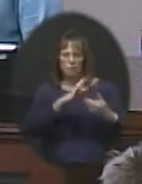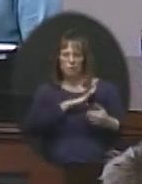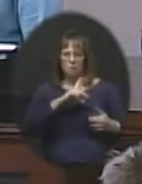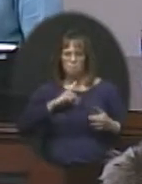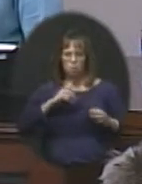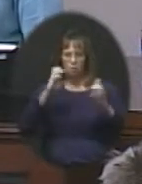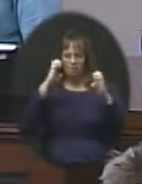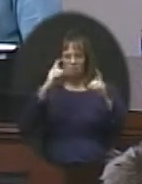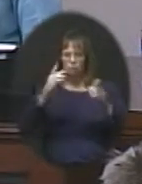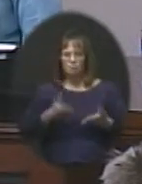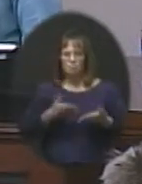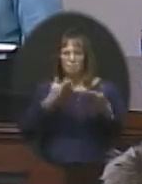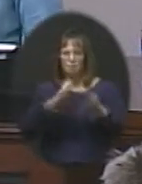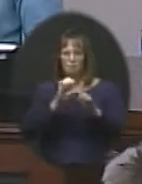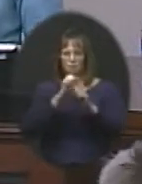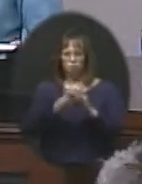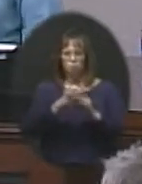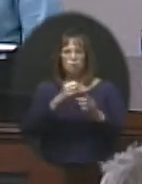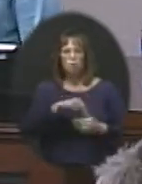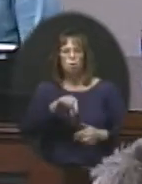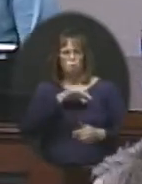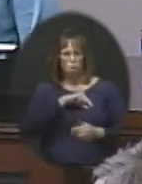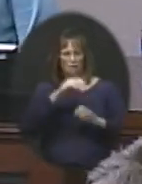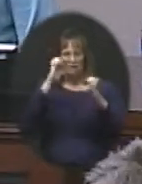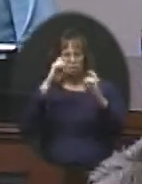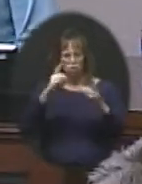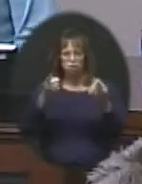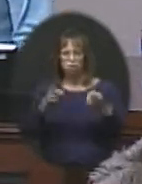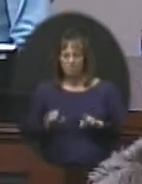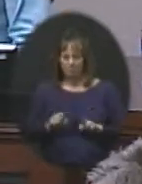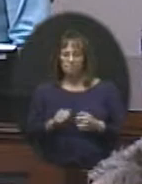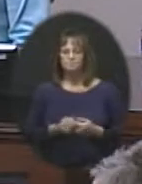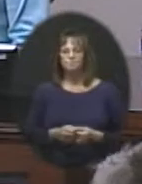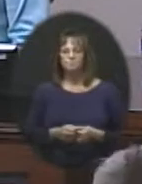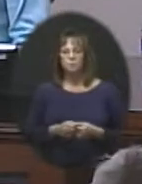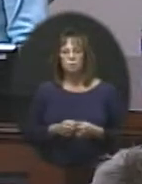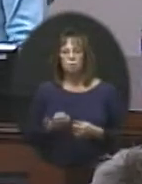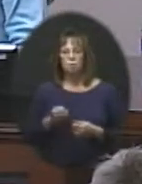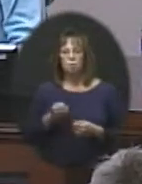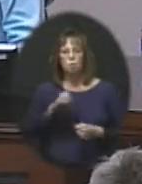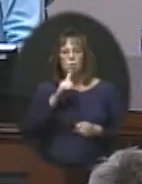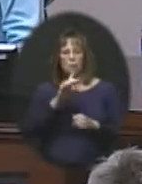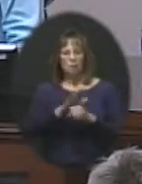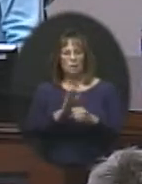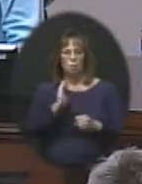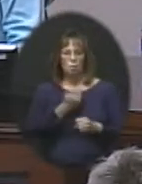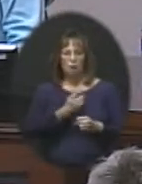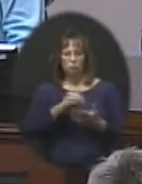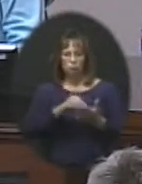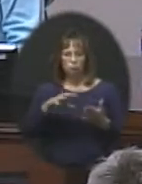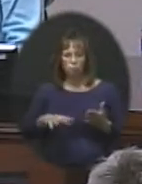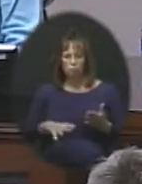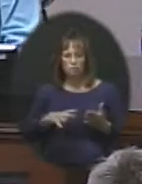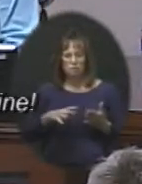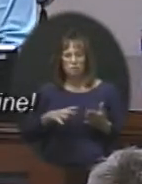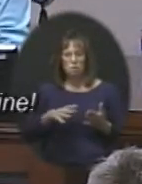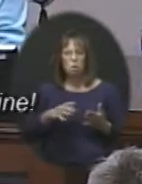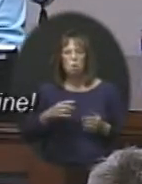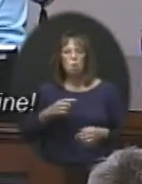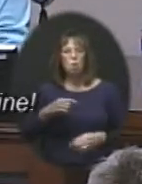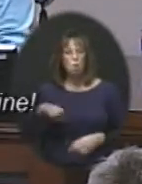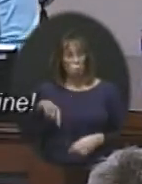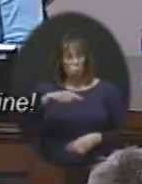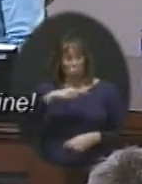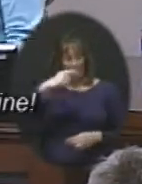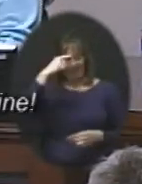Education for providing an environment where quality education does occur. So we are committed to our students and we believe that